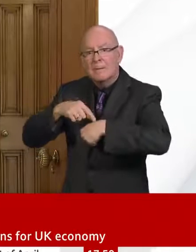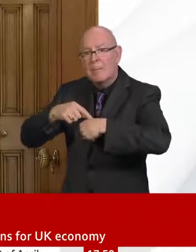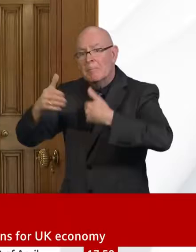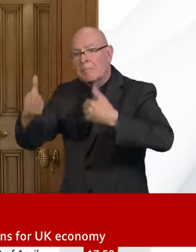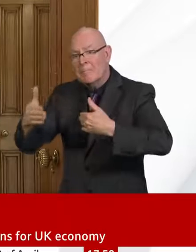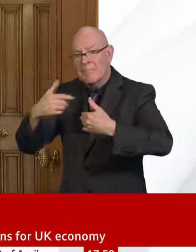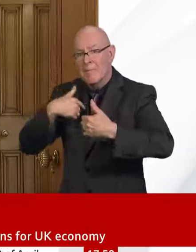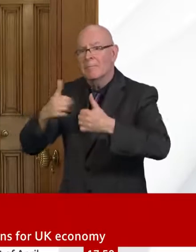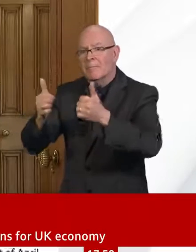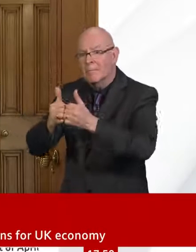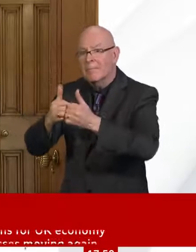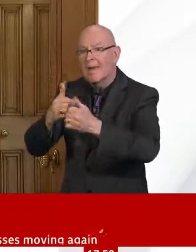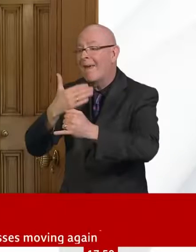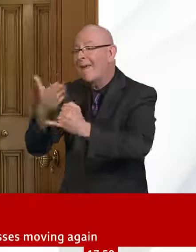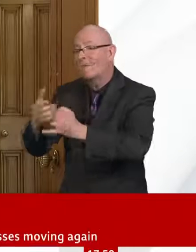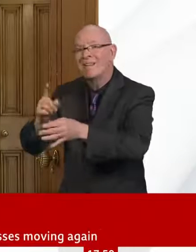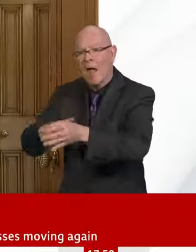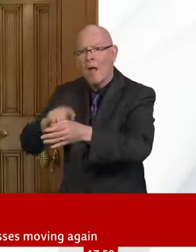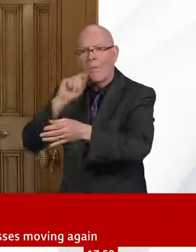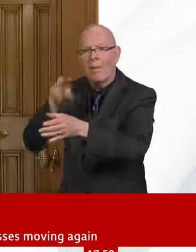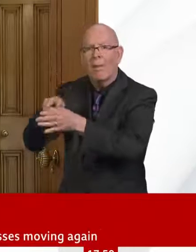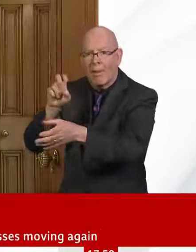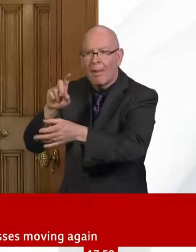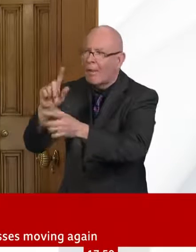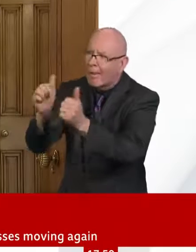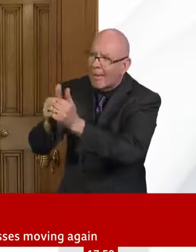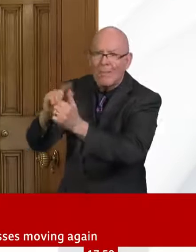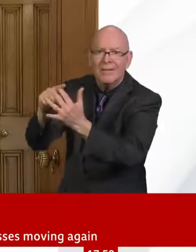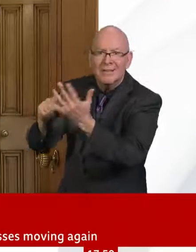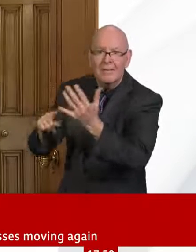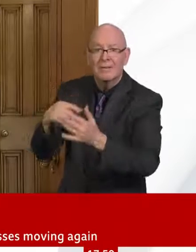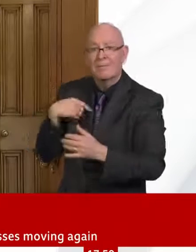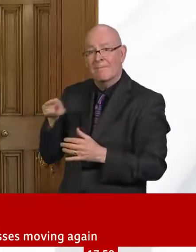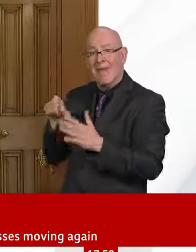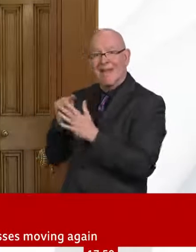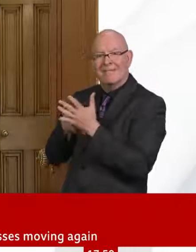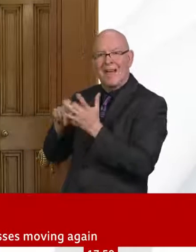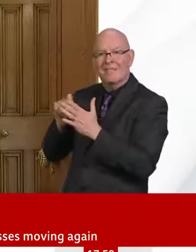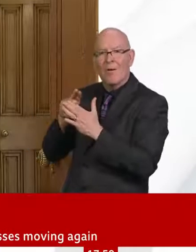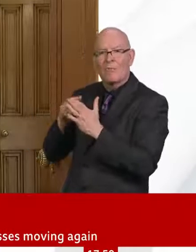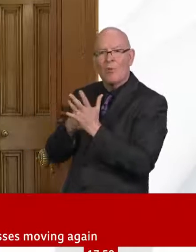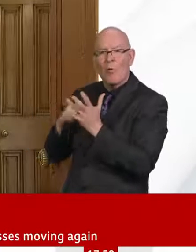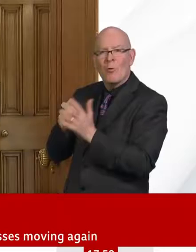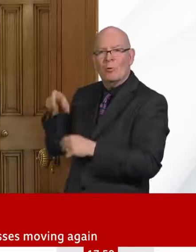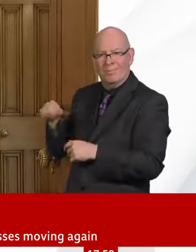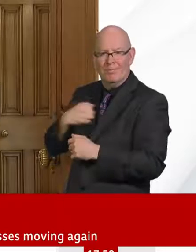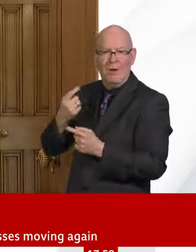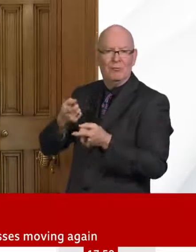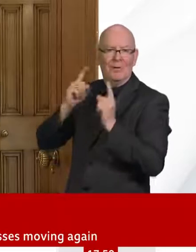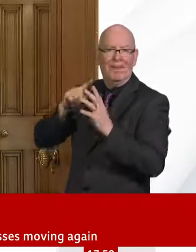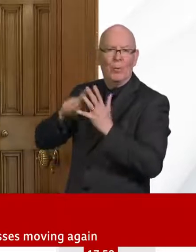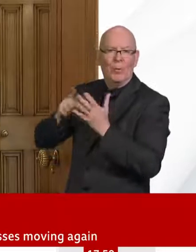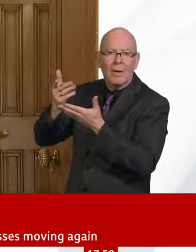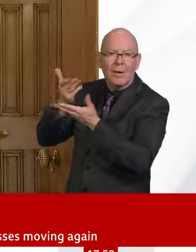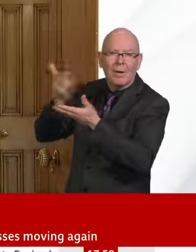phase of the negotiations, which obviously can happen over video conferences, and texts and legal agreements are being exchanged